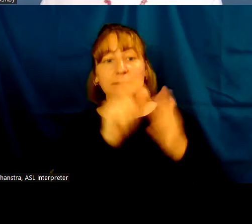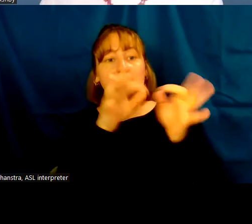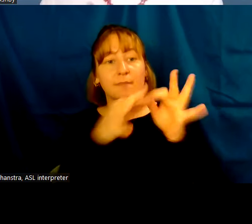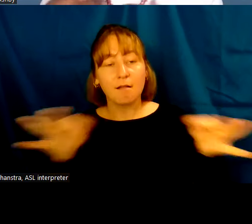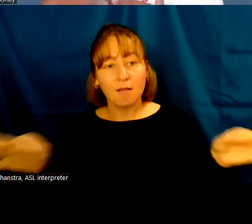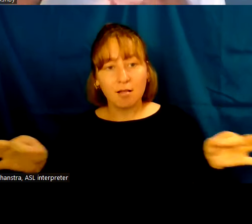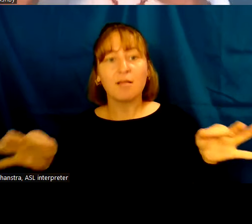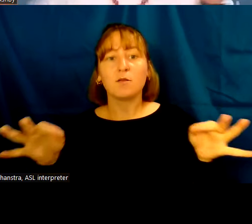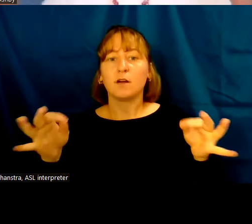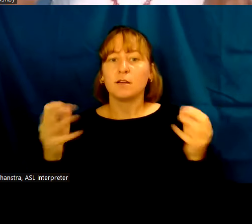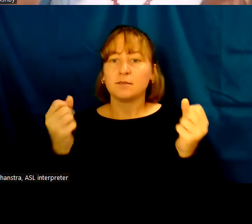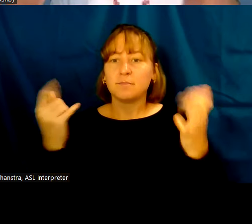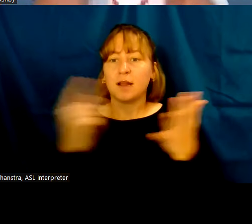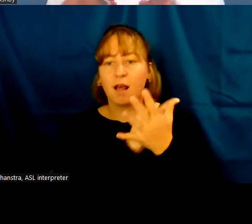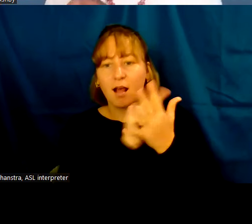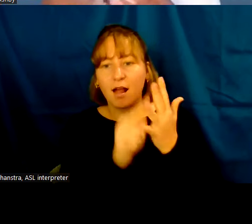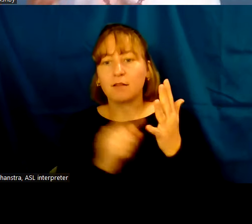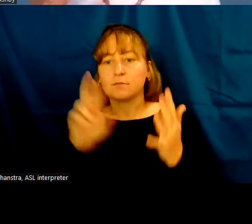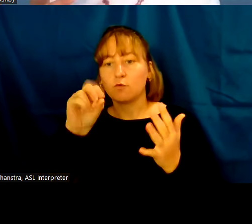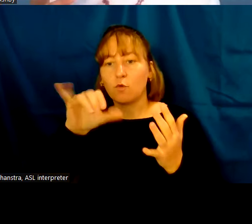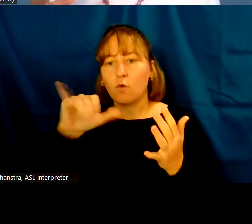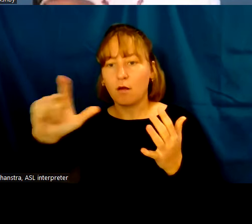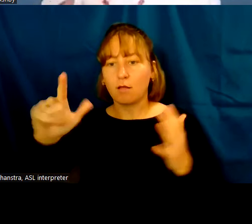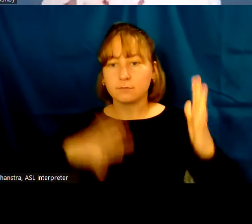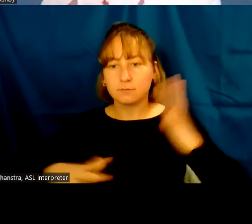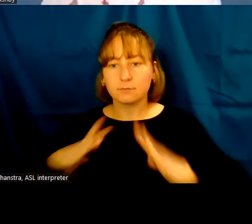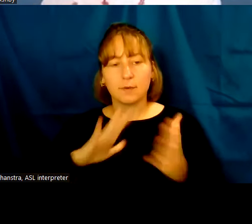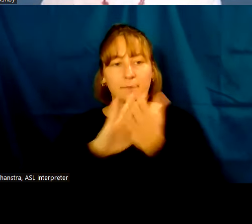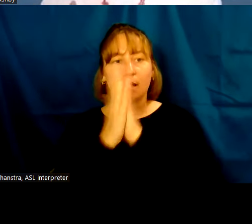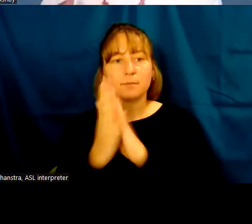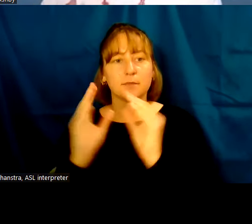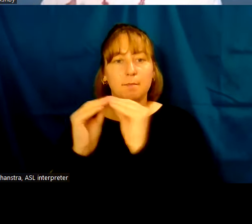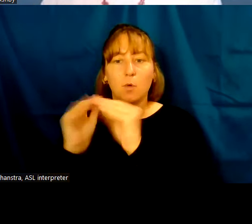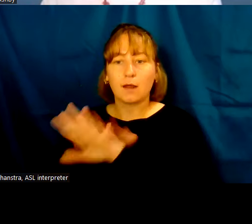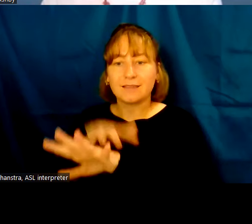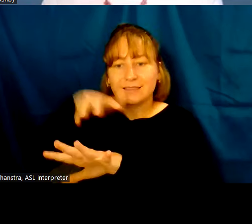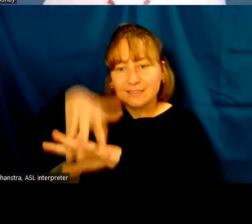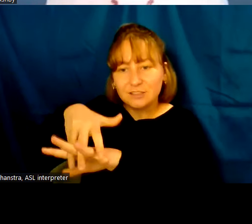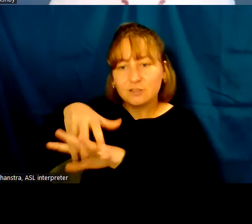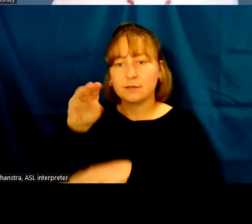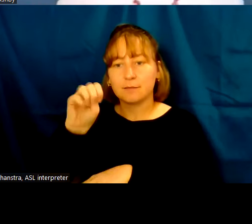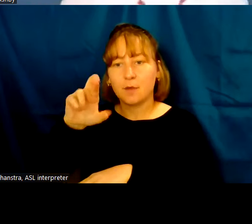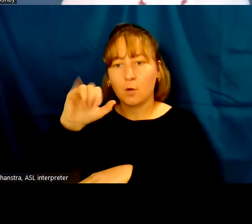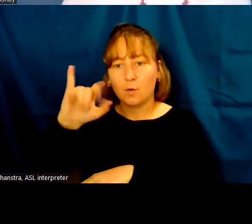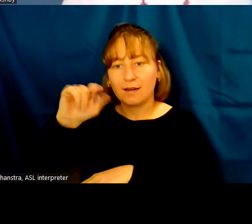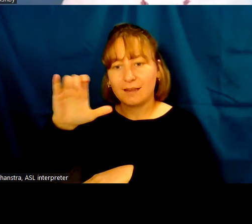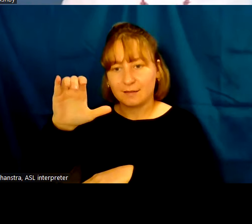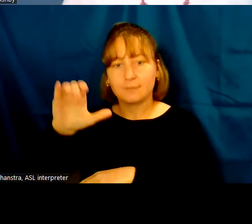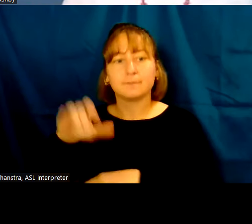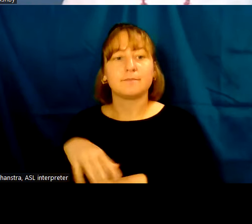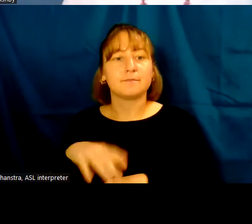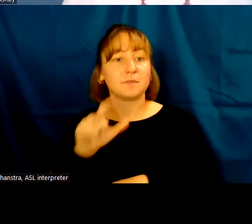and so much of the royal attire becomes much more indigenous and Meroitic. So on the left,